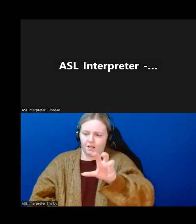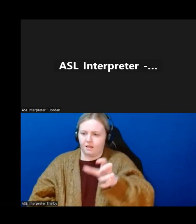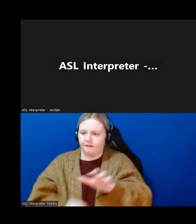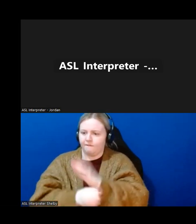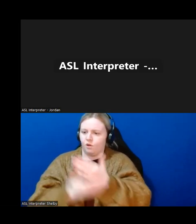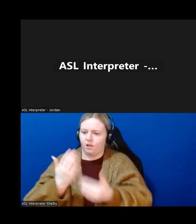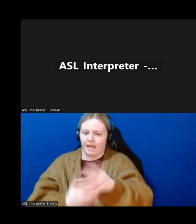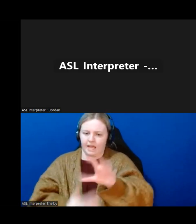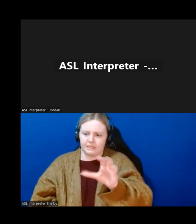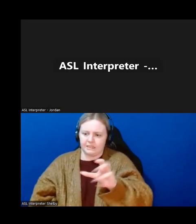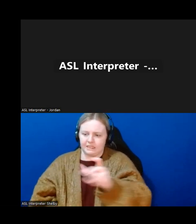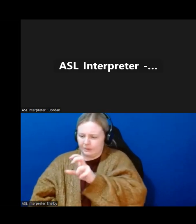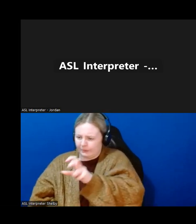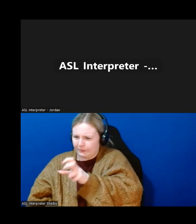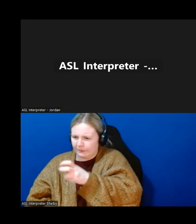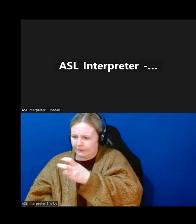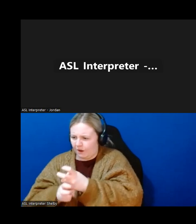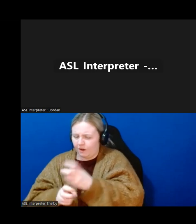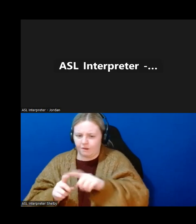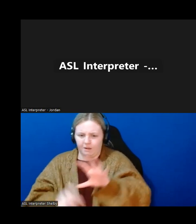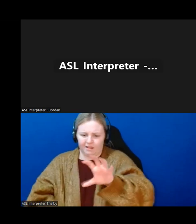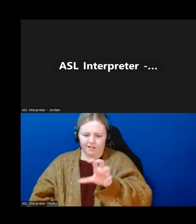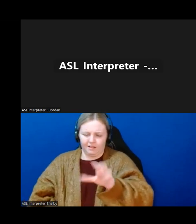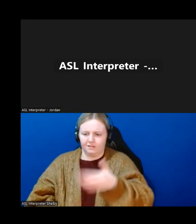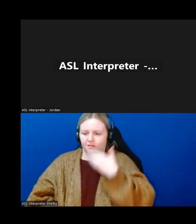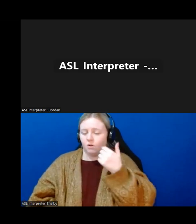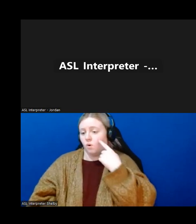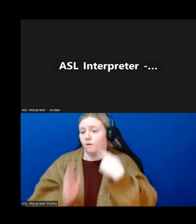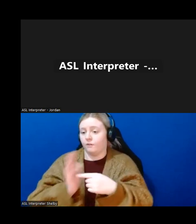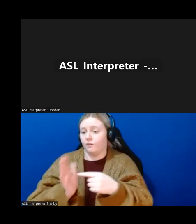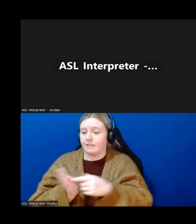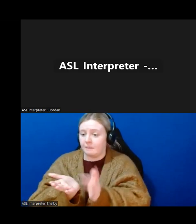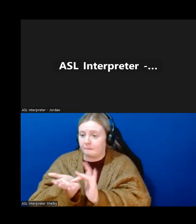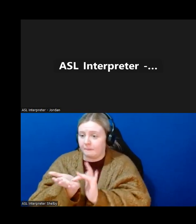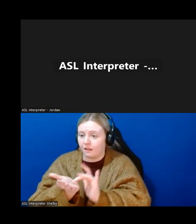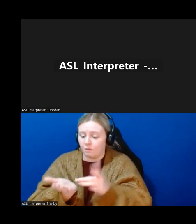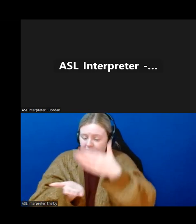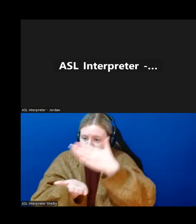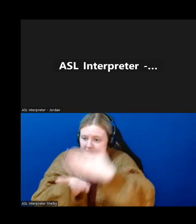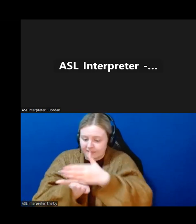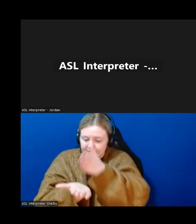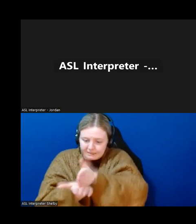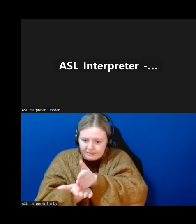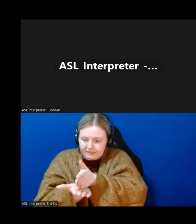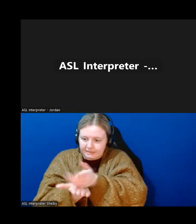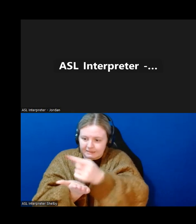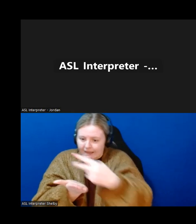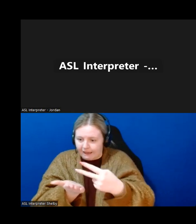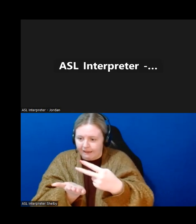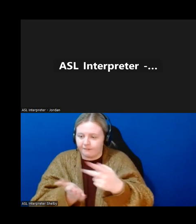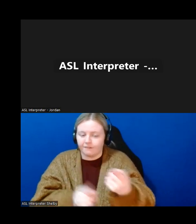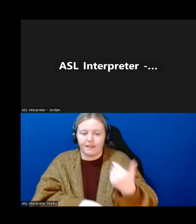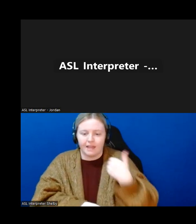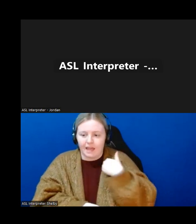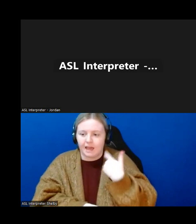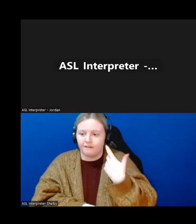If anybody else like me struggles with cutting your pills, they've got some pill cutters that they can print with just the 3D